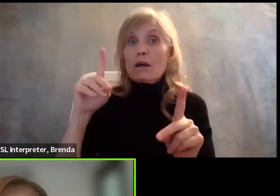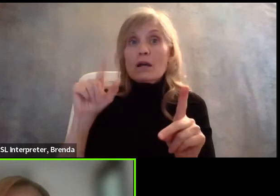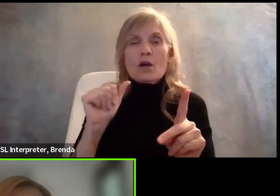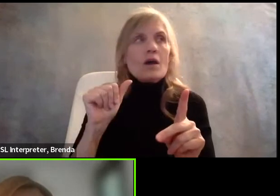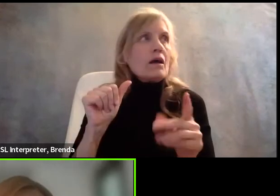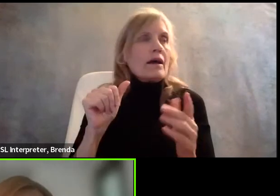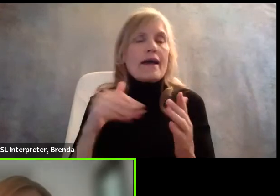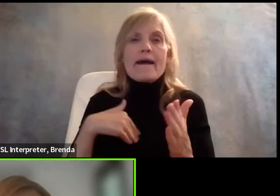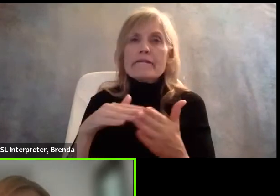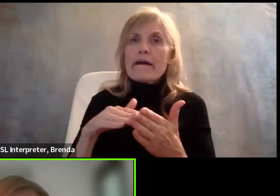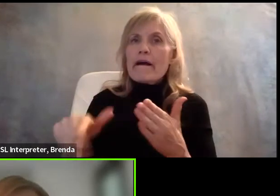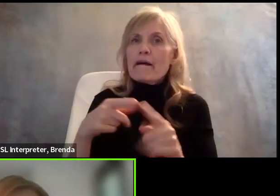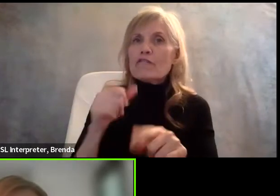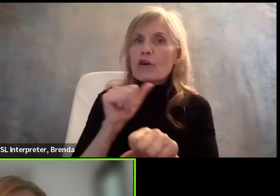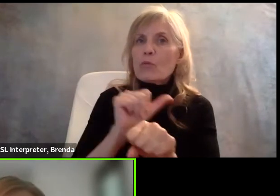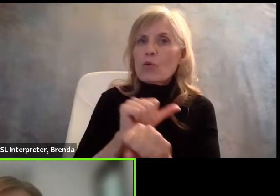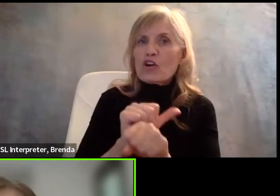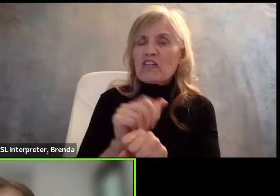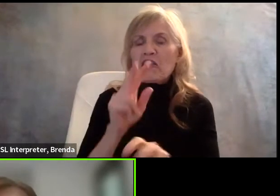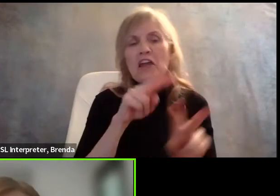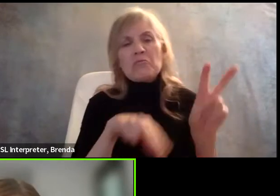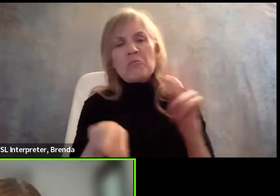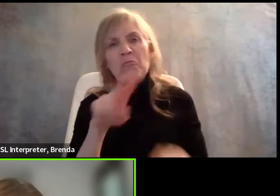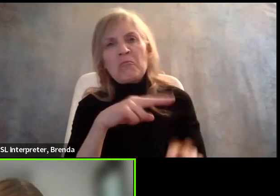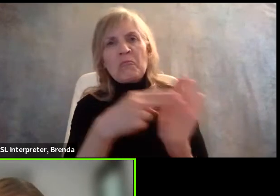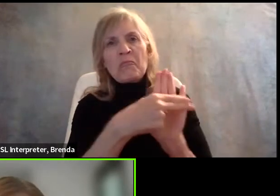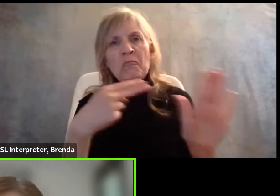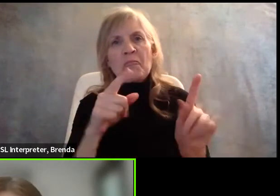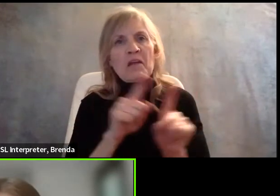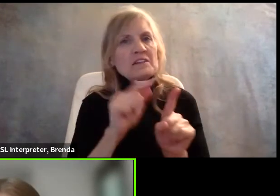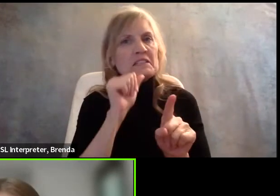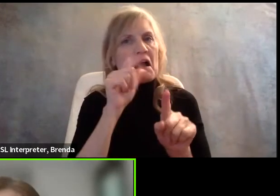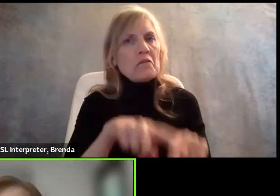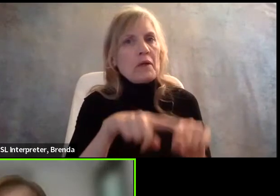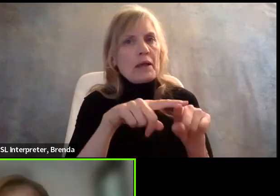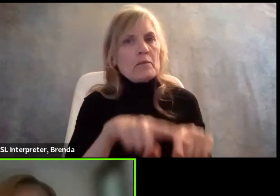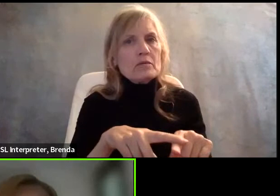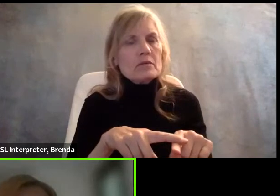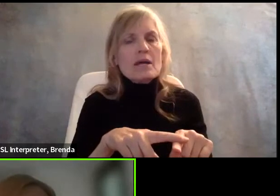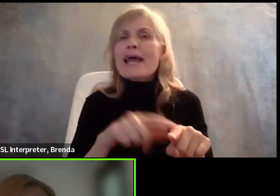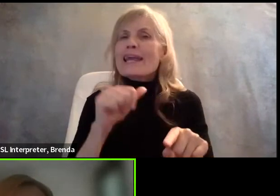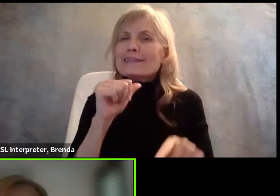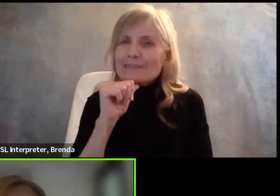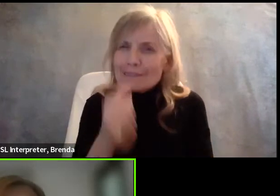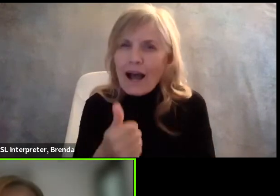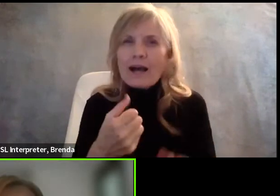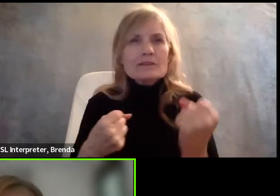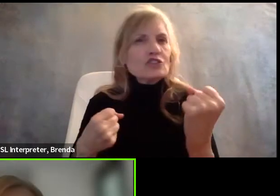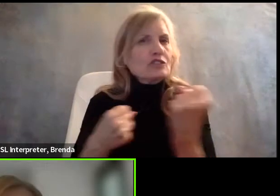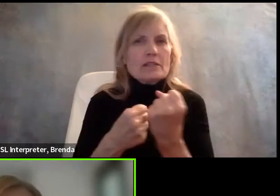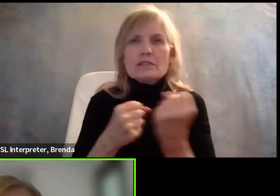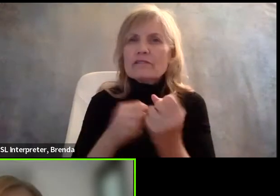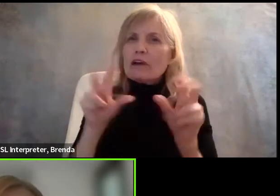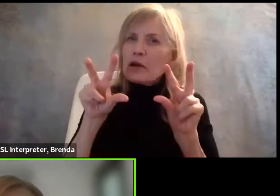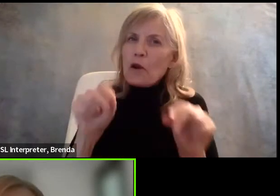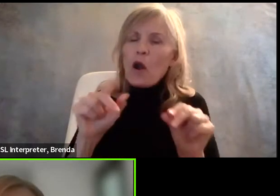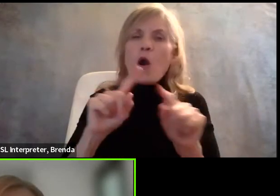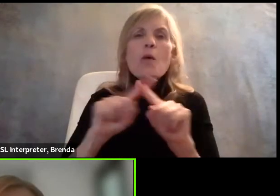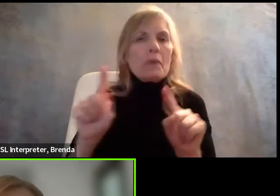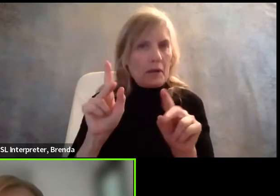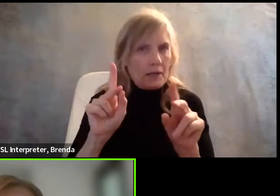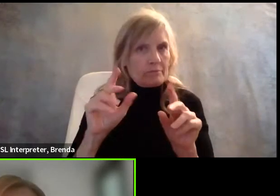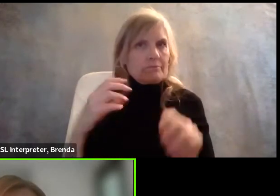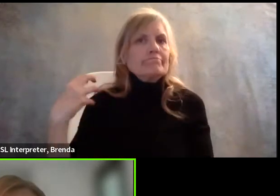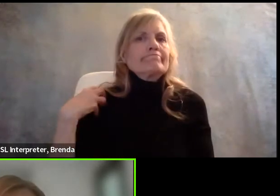work, will be unreliable employees, again, completely unjustified. And they fear that either reasonable accommodation